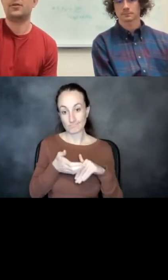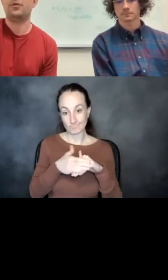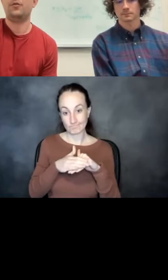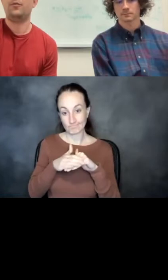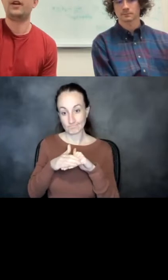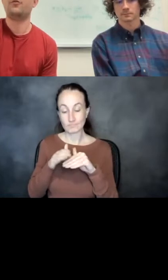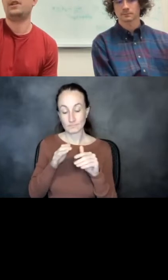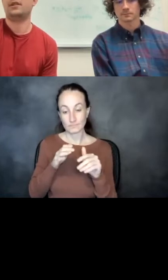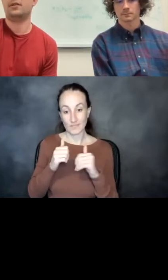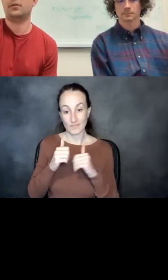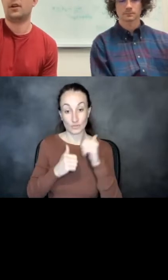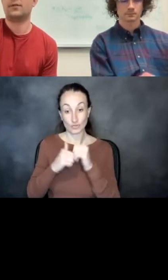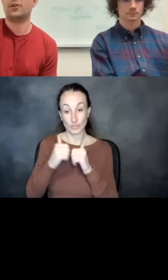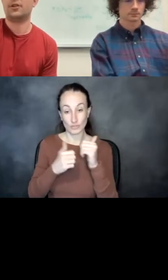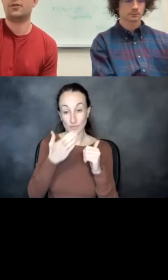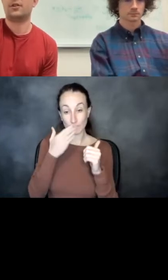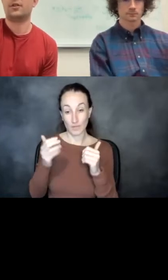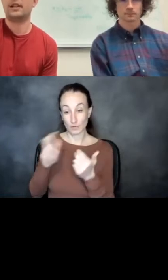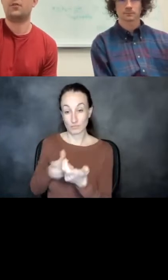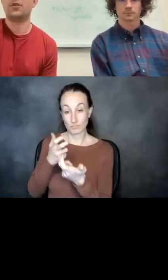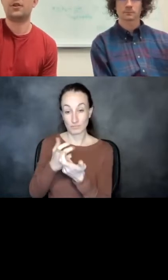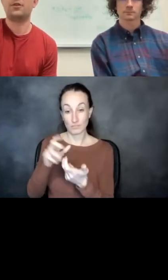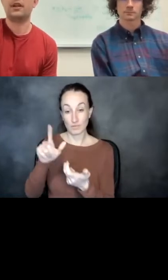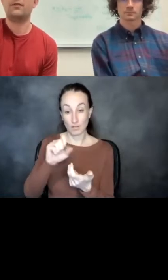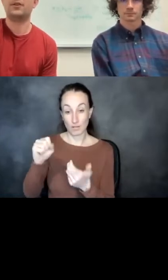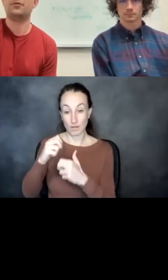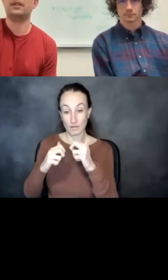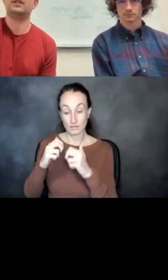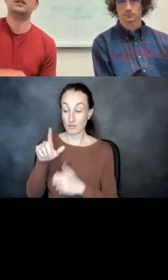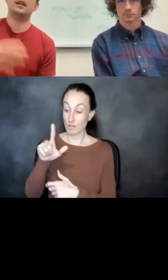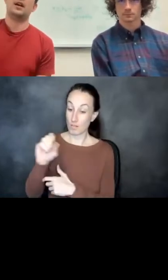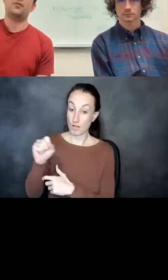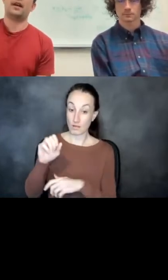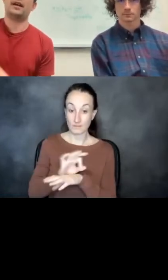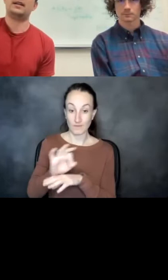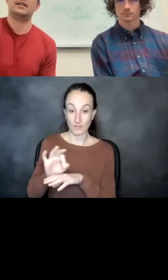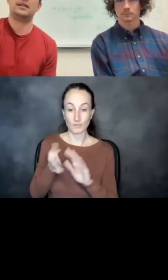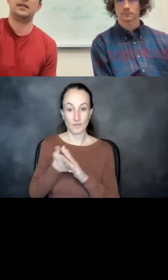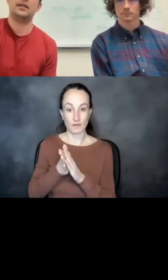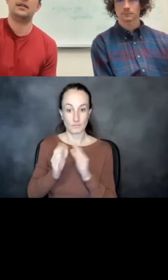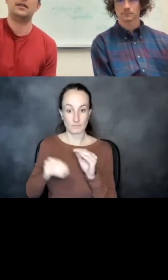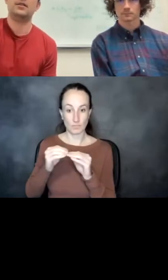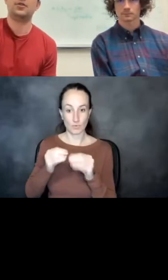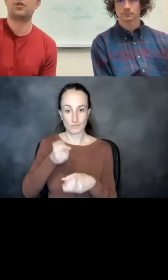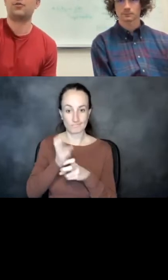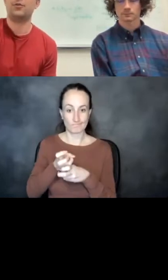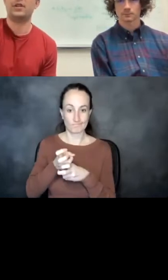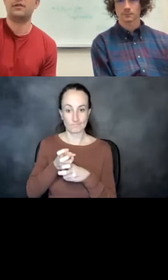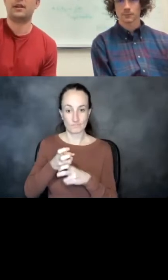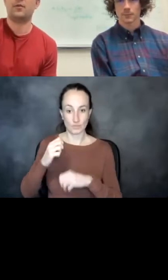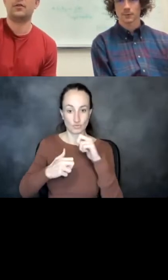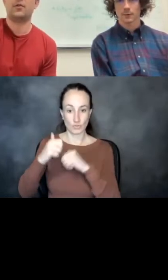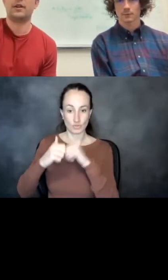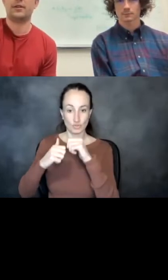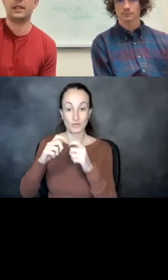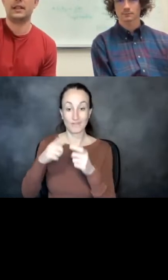to better meet the loss function. So it starts to get more structured and eventually has the structural motif